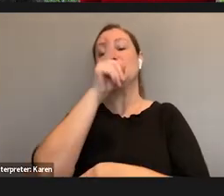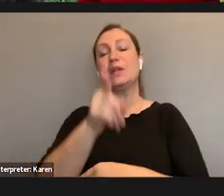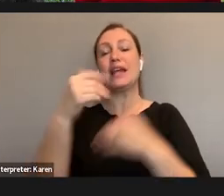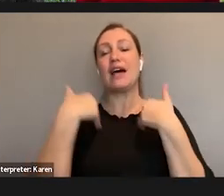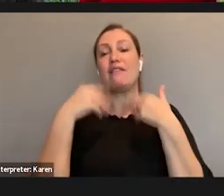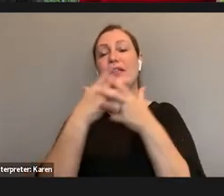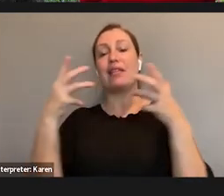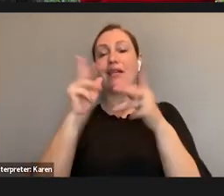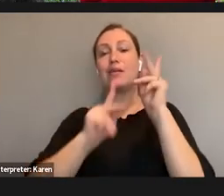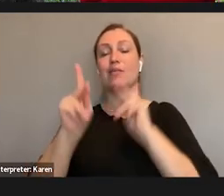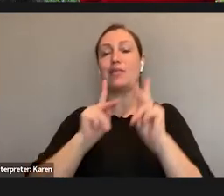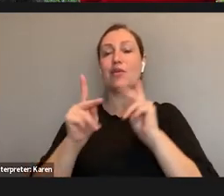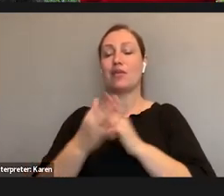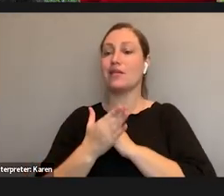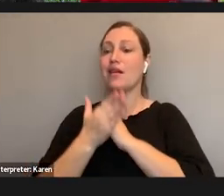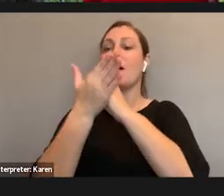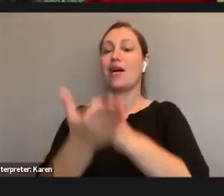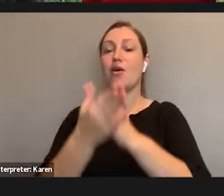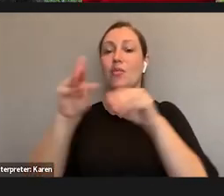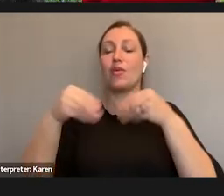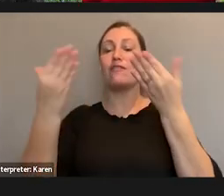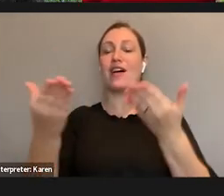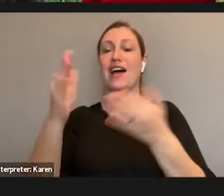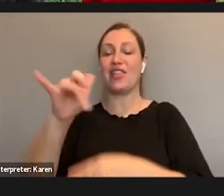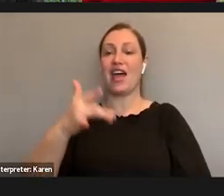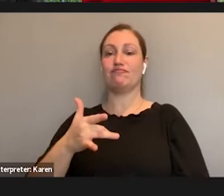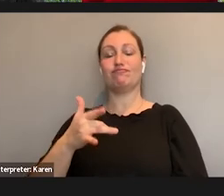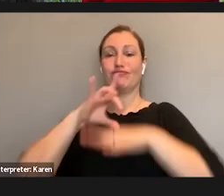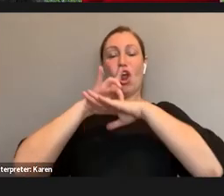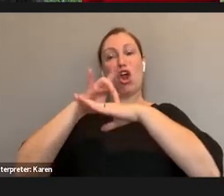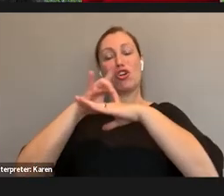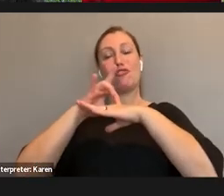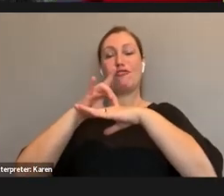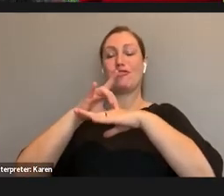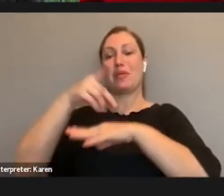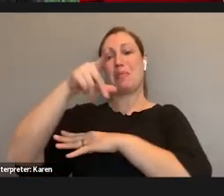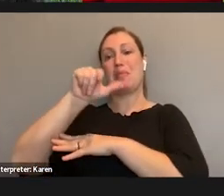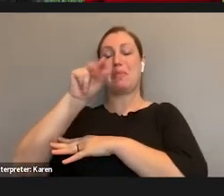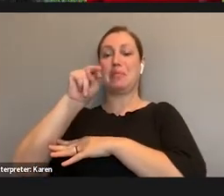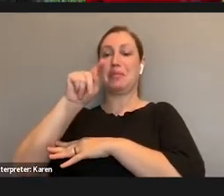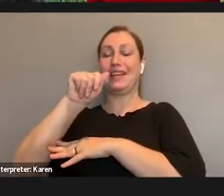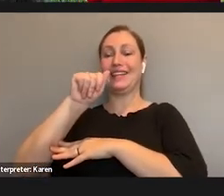bring that planetary feel to our in-person or fully virtual field course.